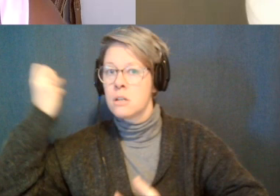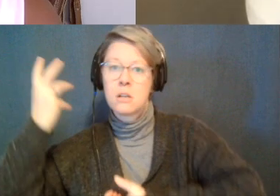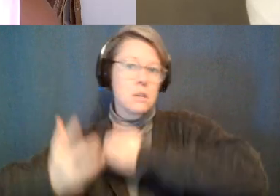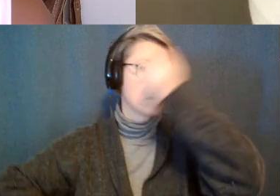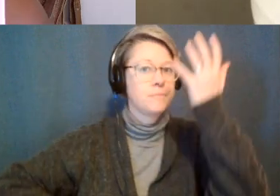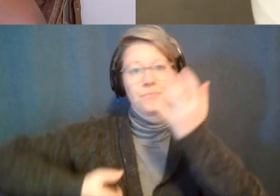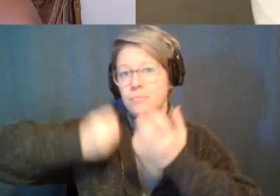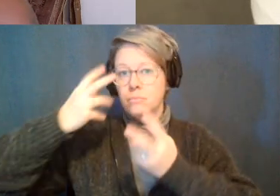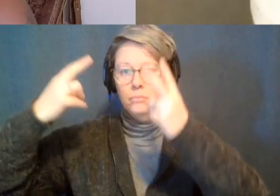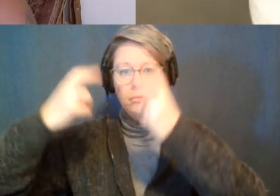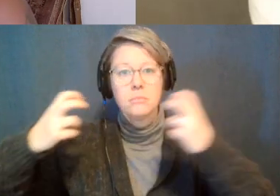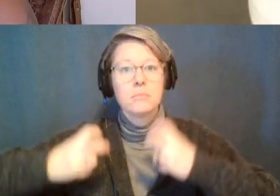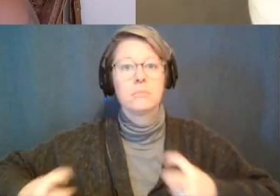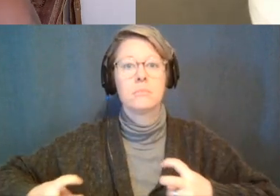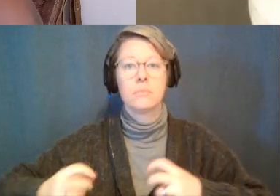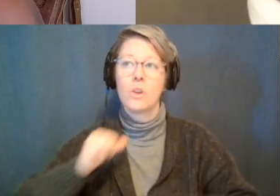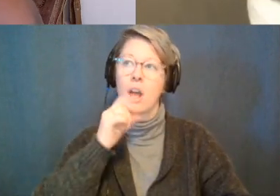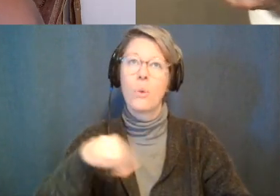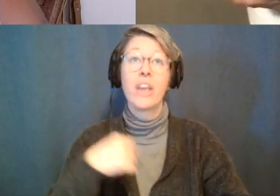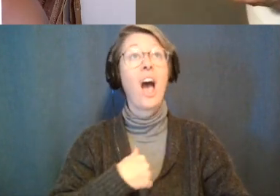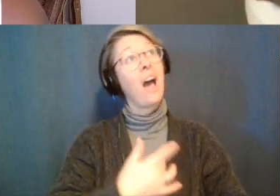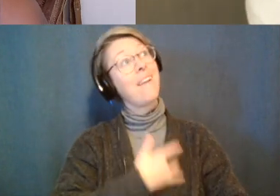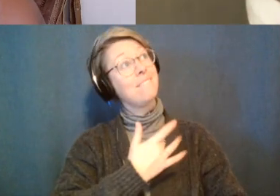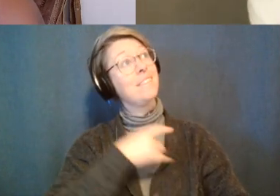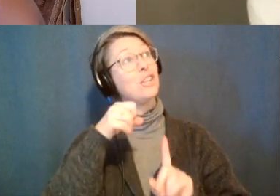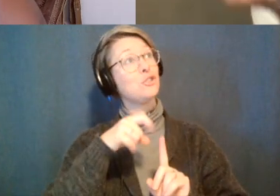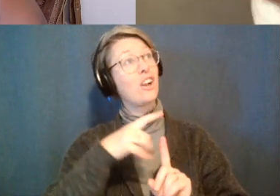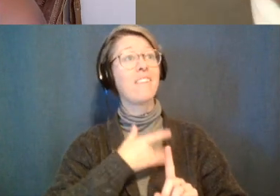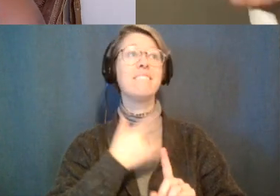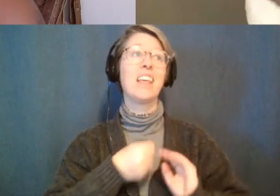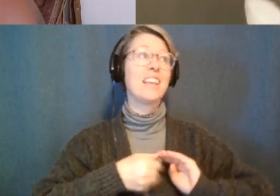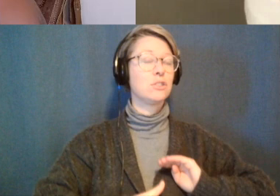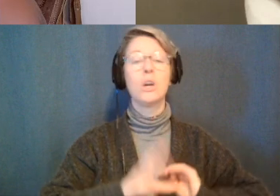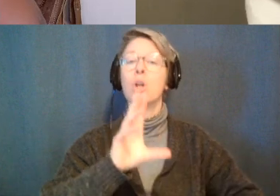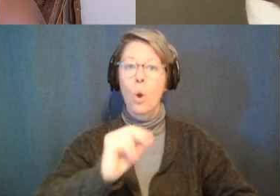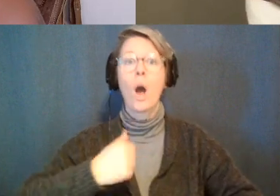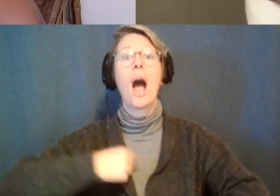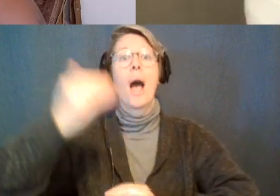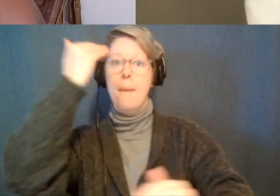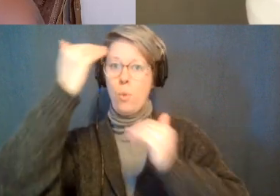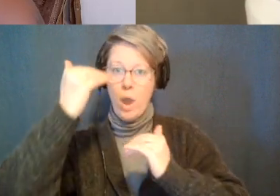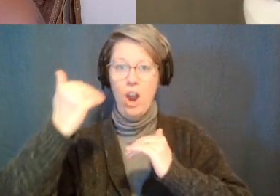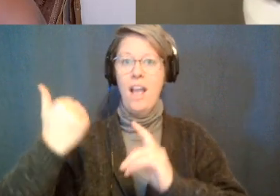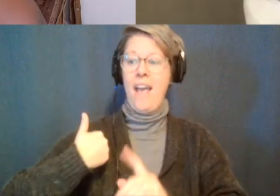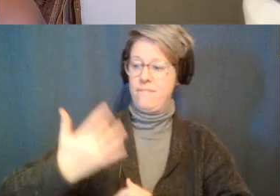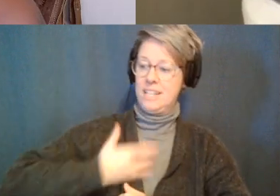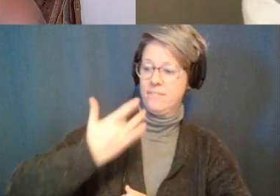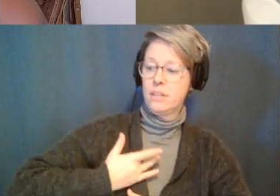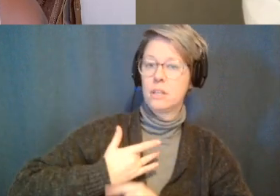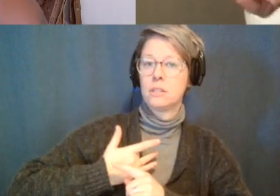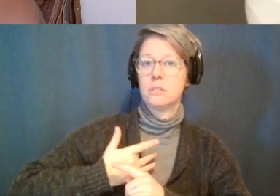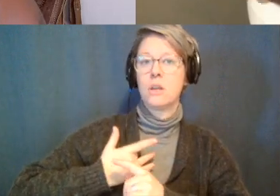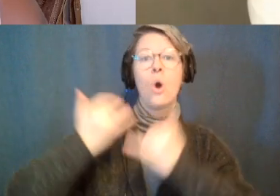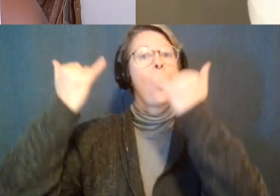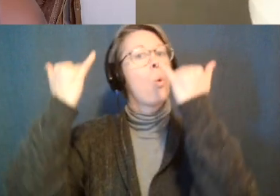just say oh i'm feeling triggered and insecure i'm i'm aware that i'm feeling triggered and insecure and now i'm gonna move on with my